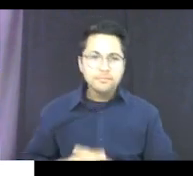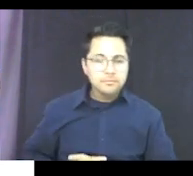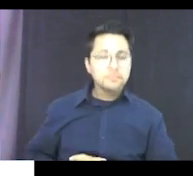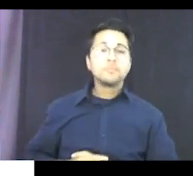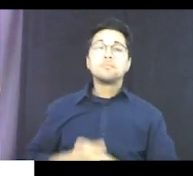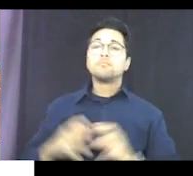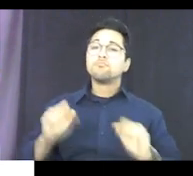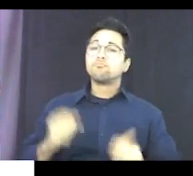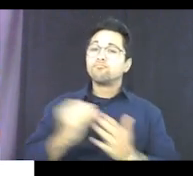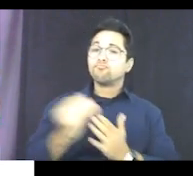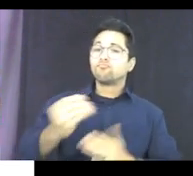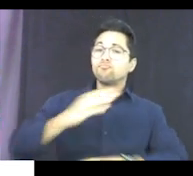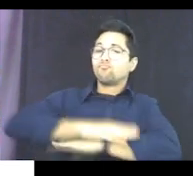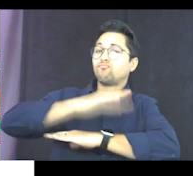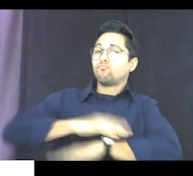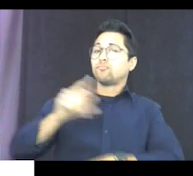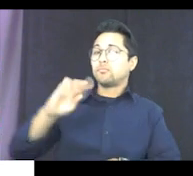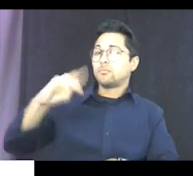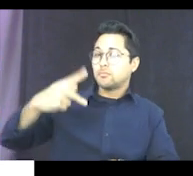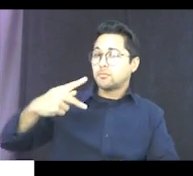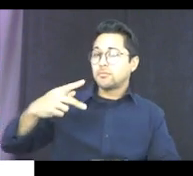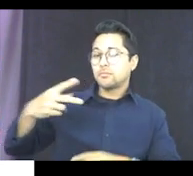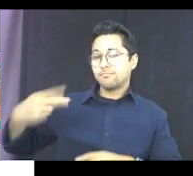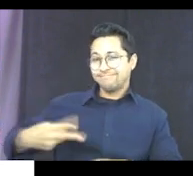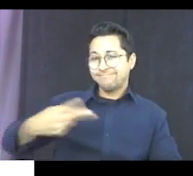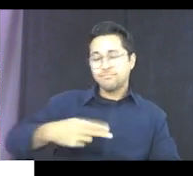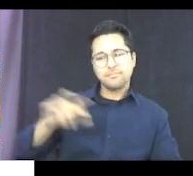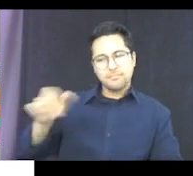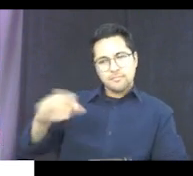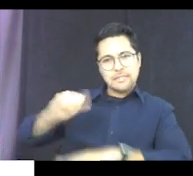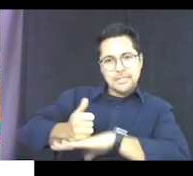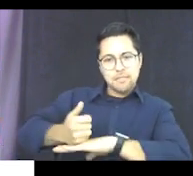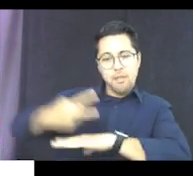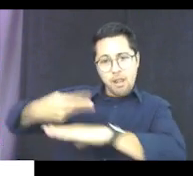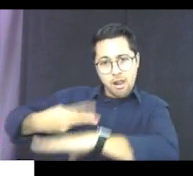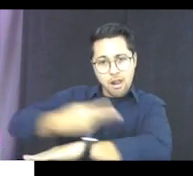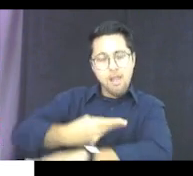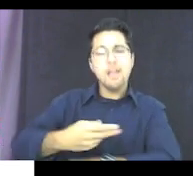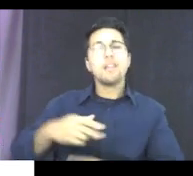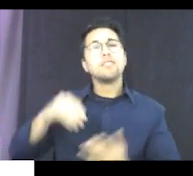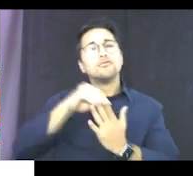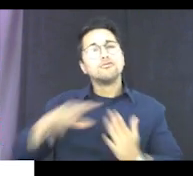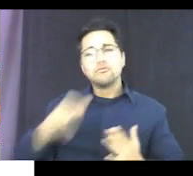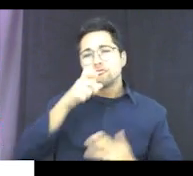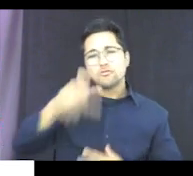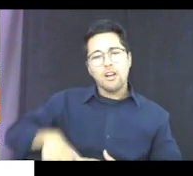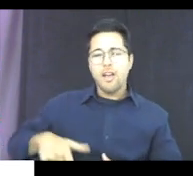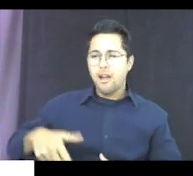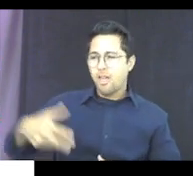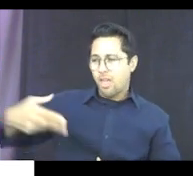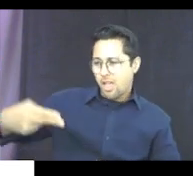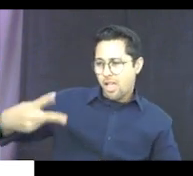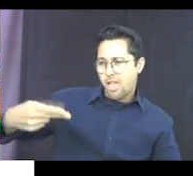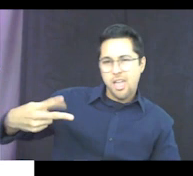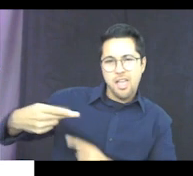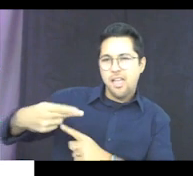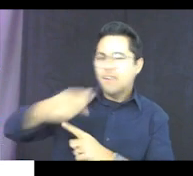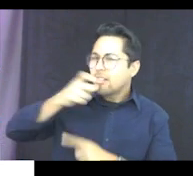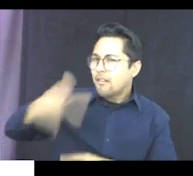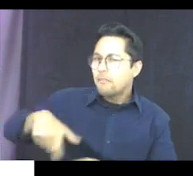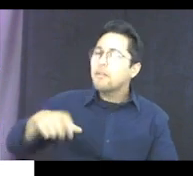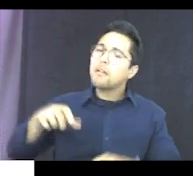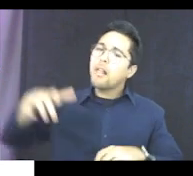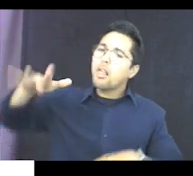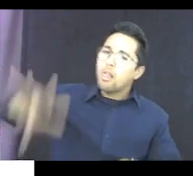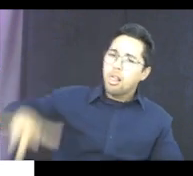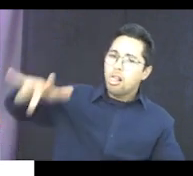You can get tabletop scissors. So this would just sit on your table, and then students don't have to actually use that scissor motion. They